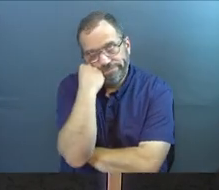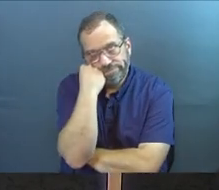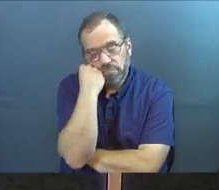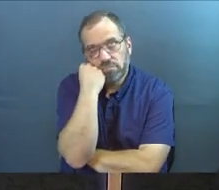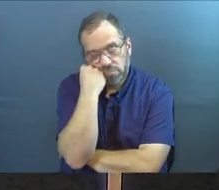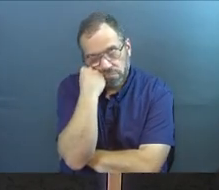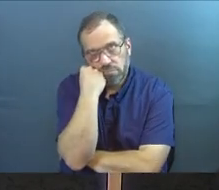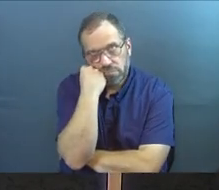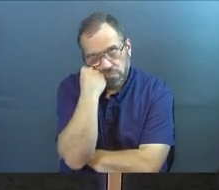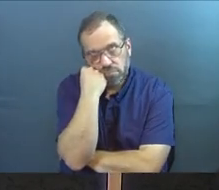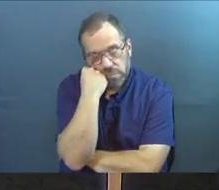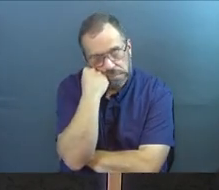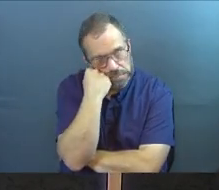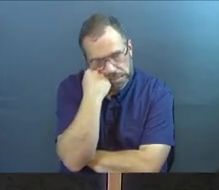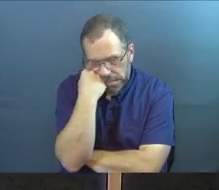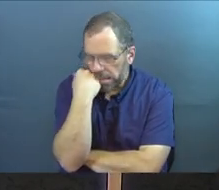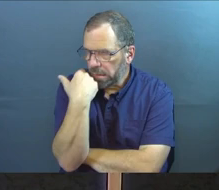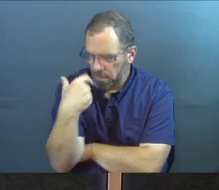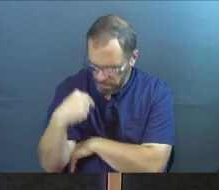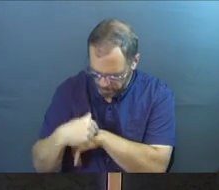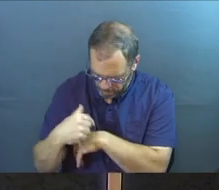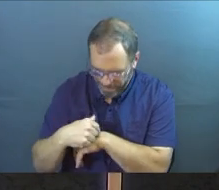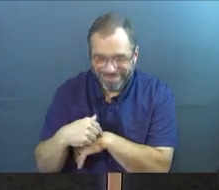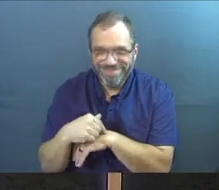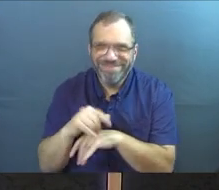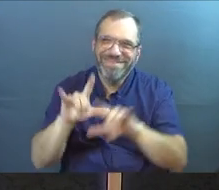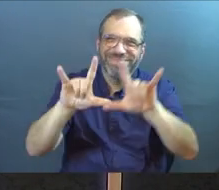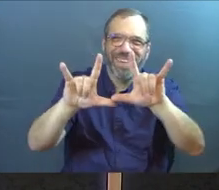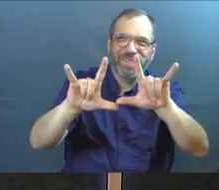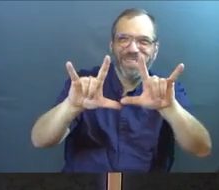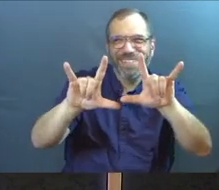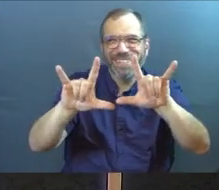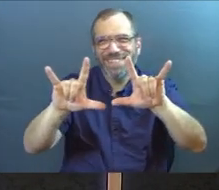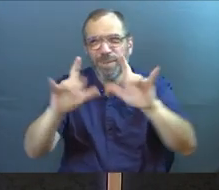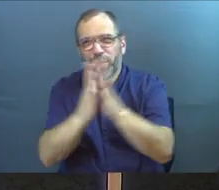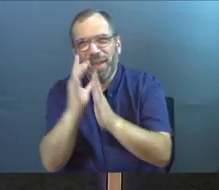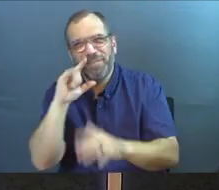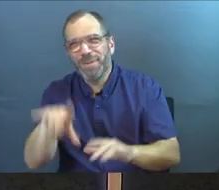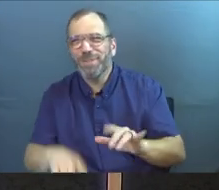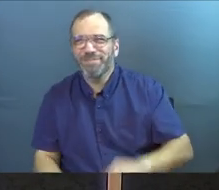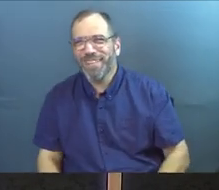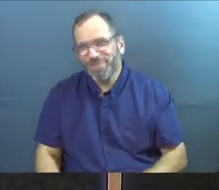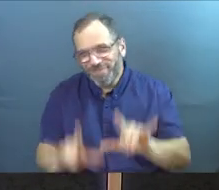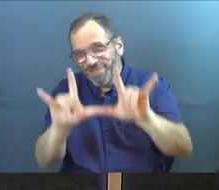And we're just getting through it. But God bless you. I love you. Praying for you.